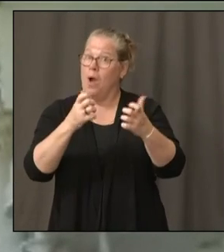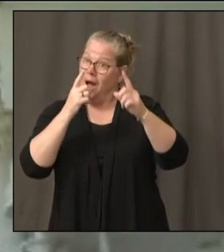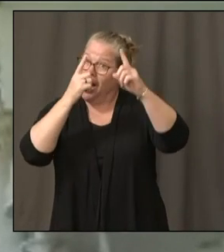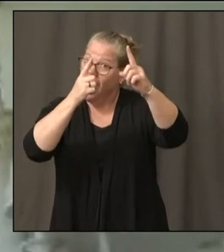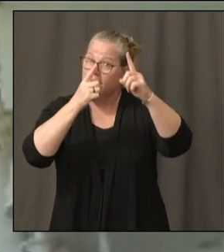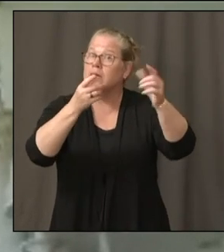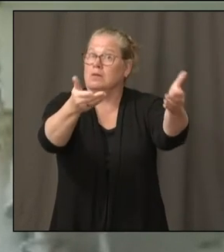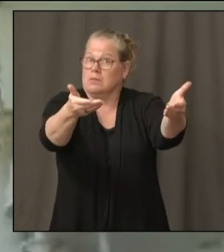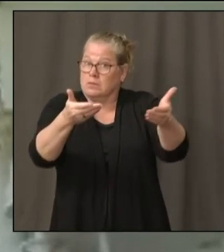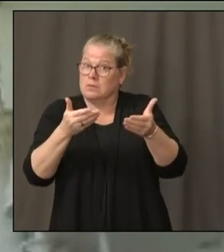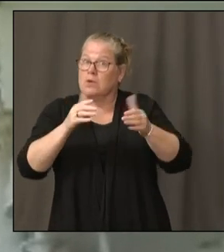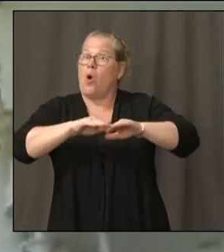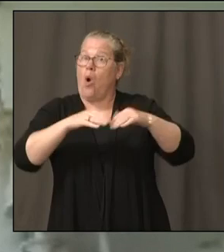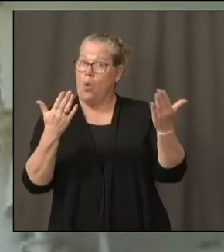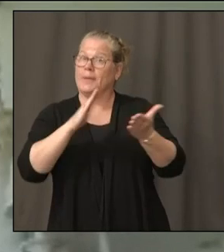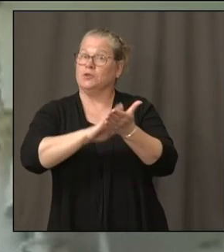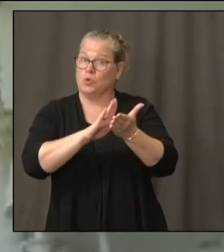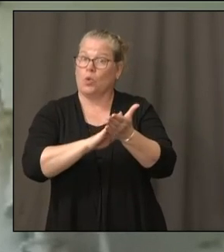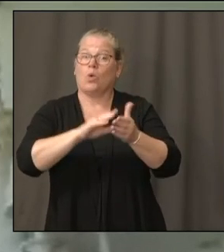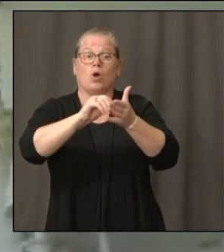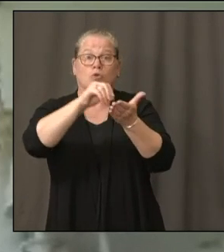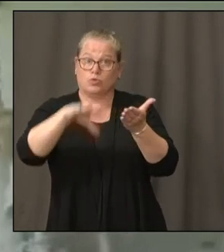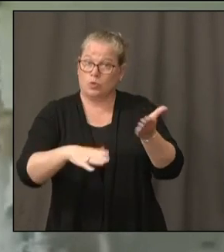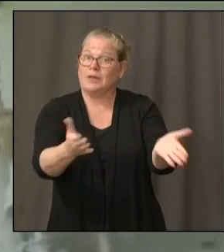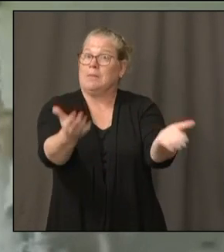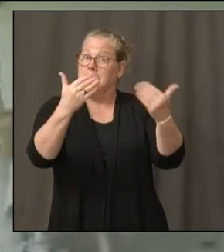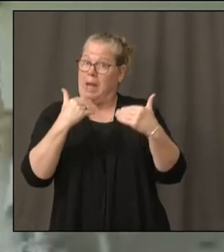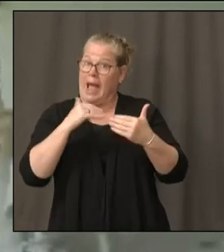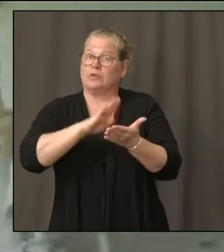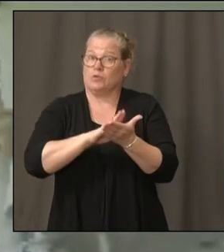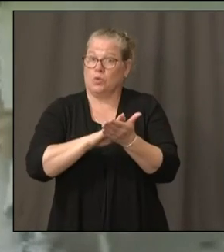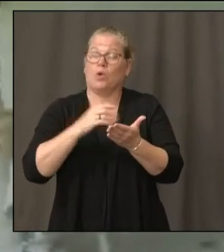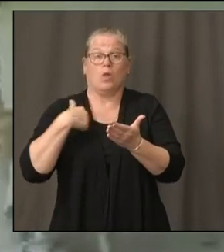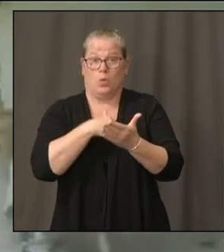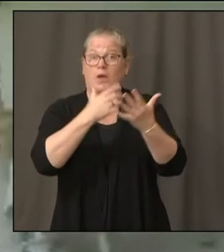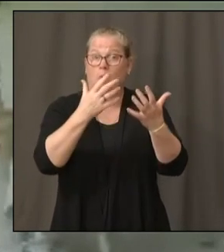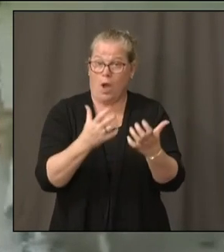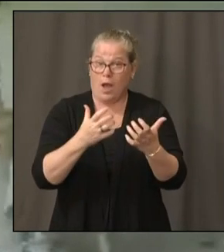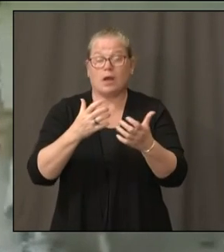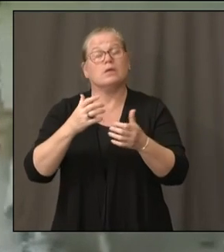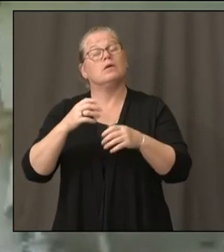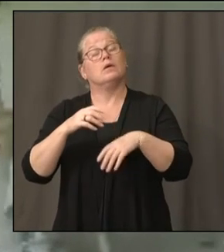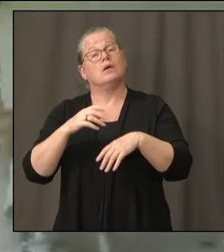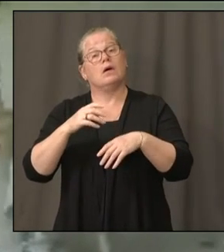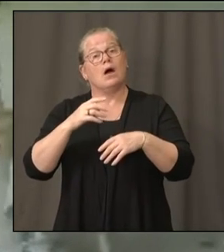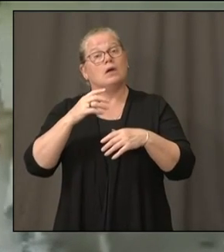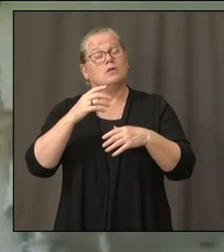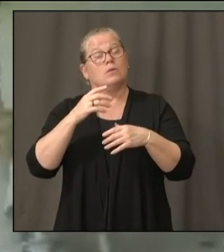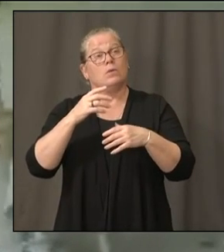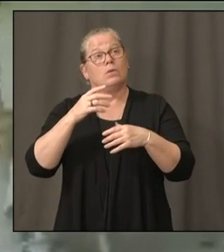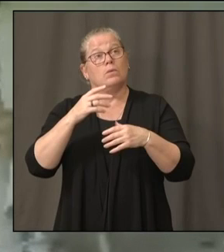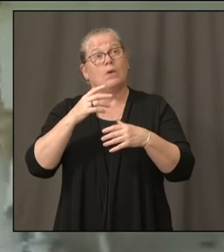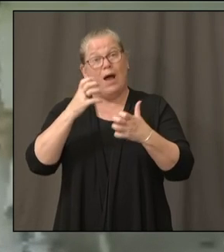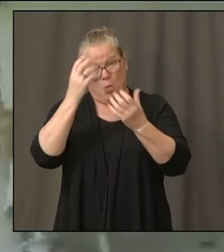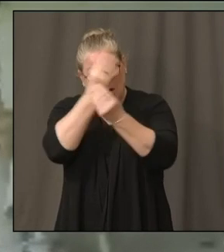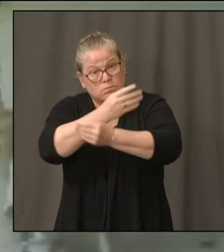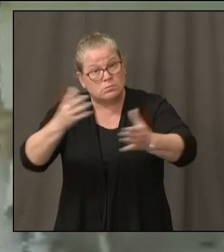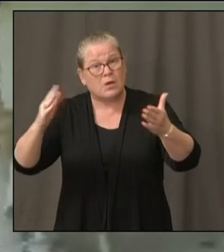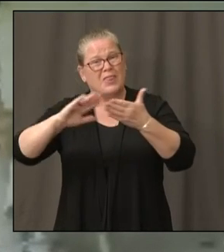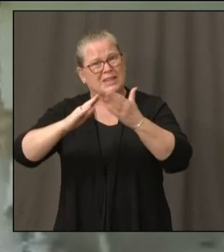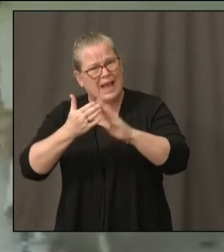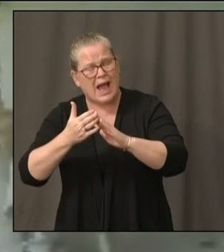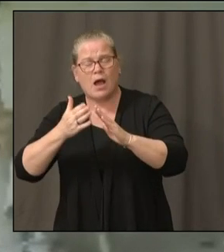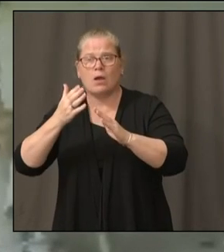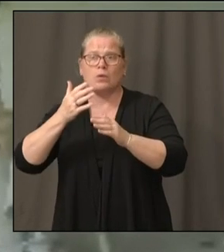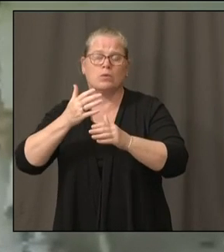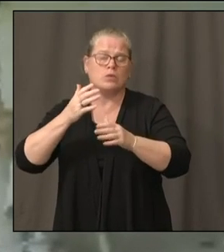that the superintendents and their teams are working to do that, but only if it's healthy